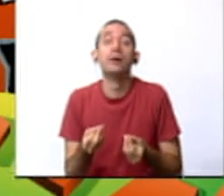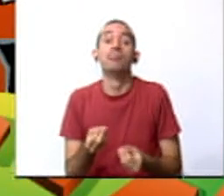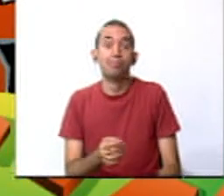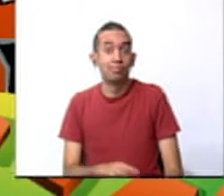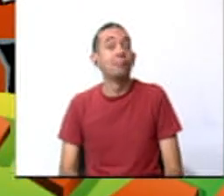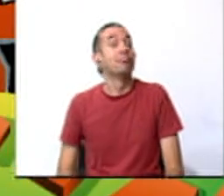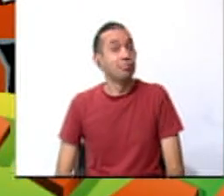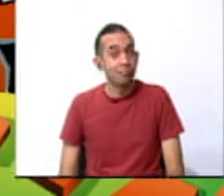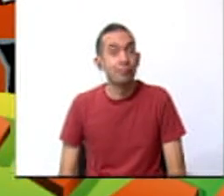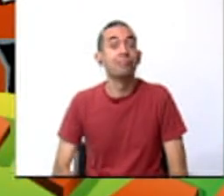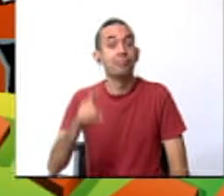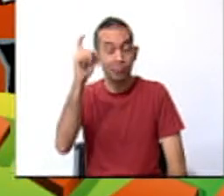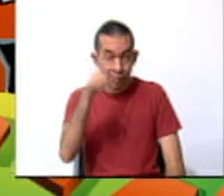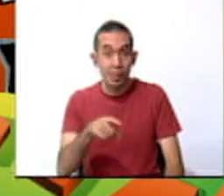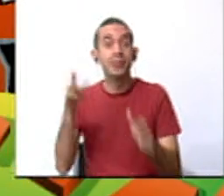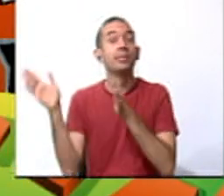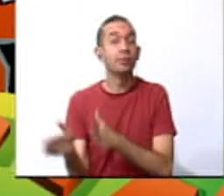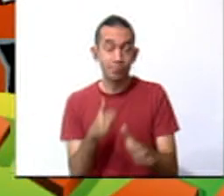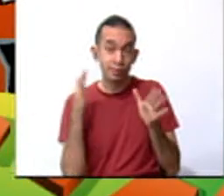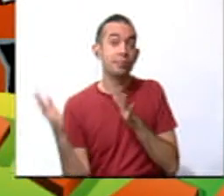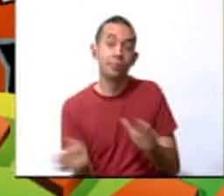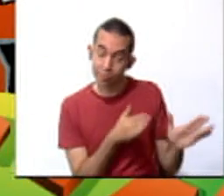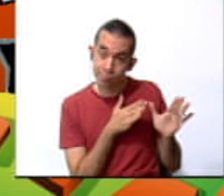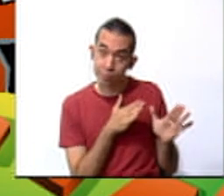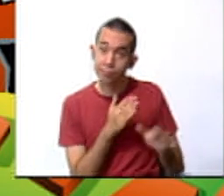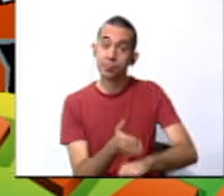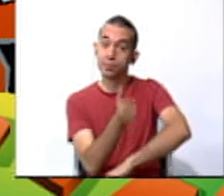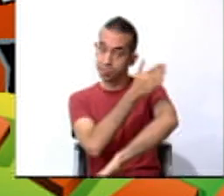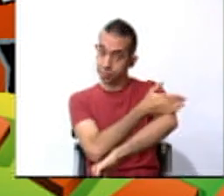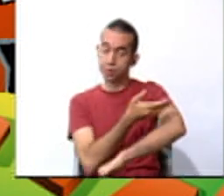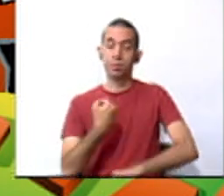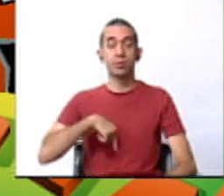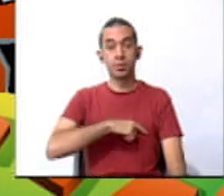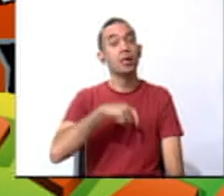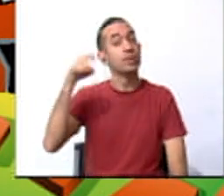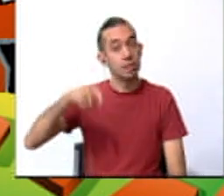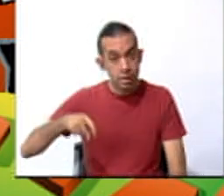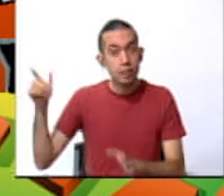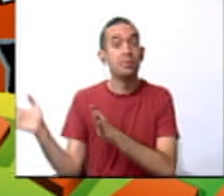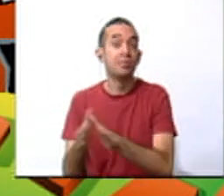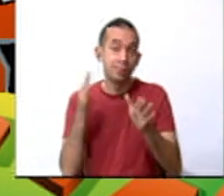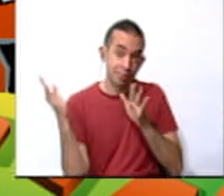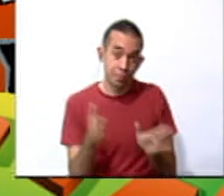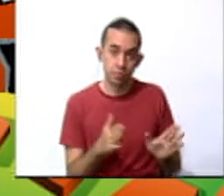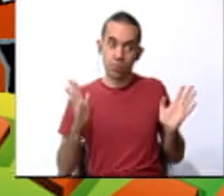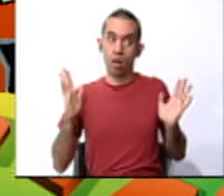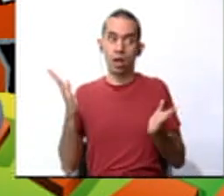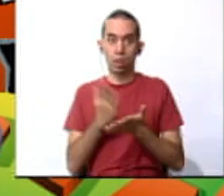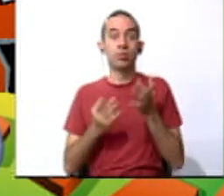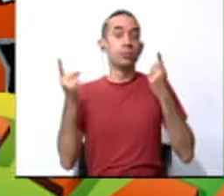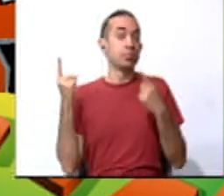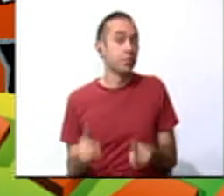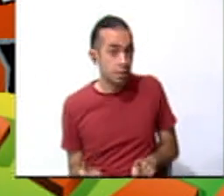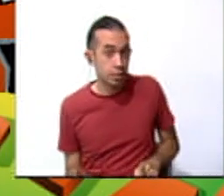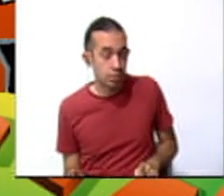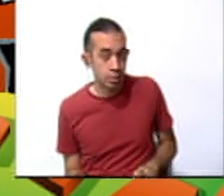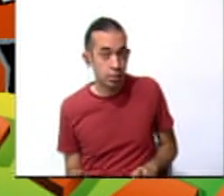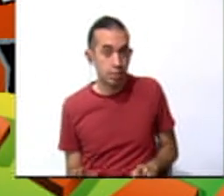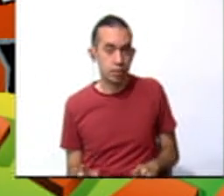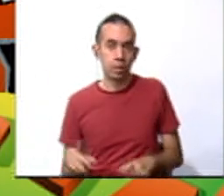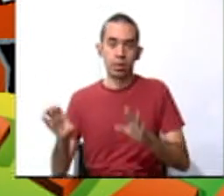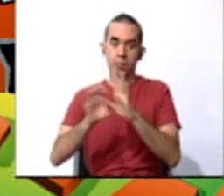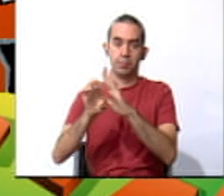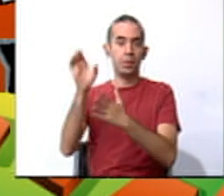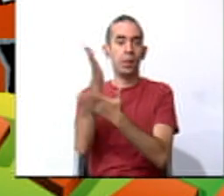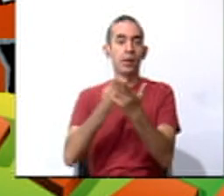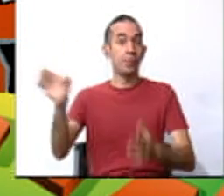We have to be prepared in advance. We need to be prepared just in case we have an emergency.